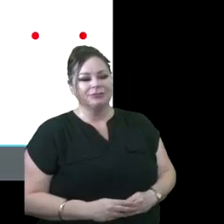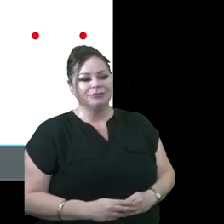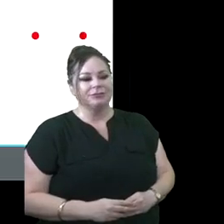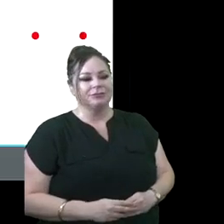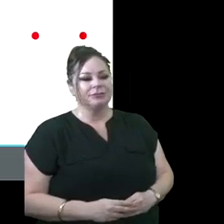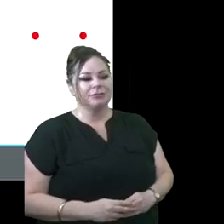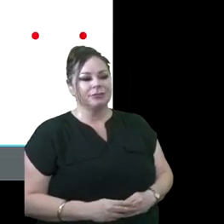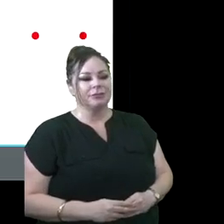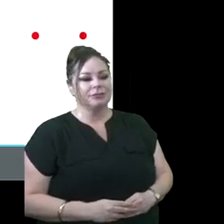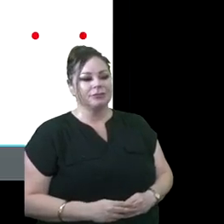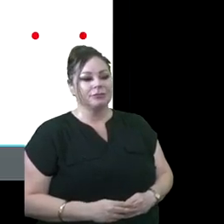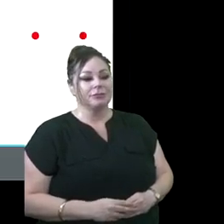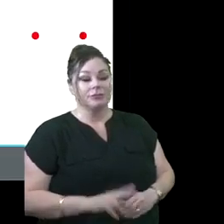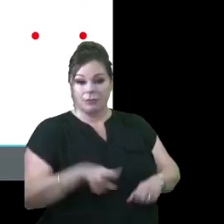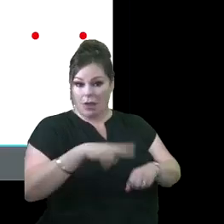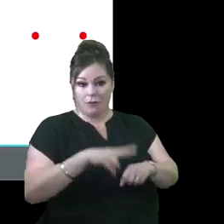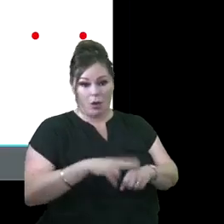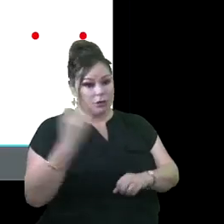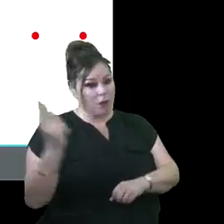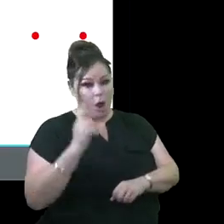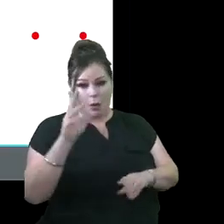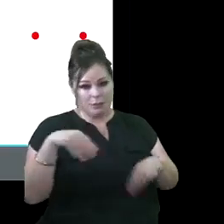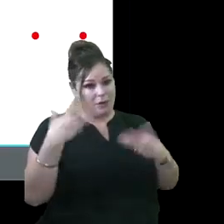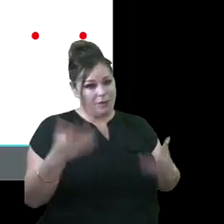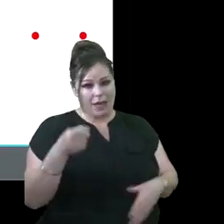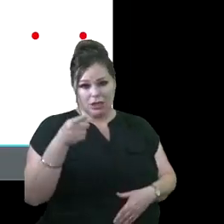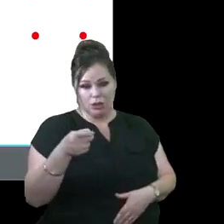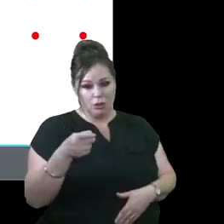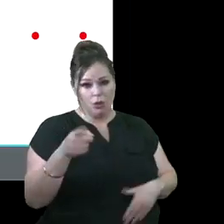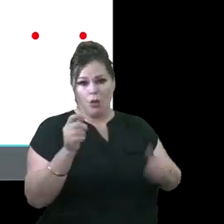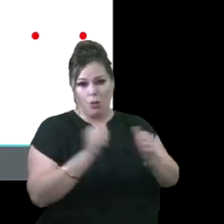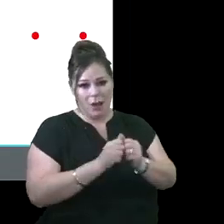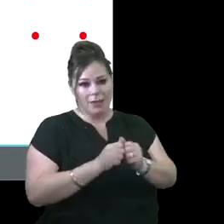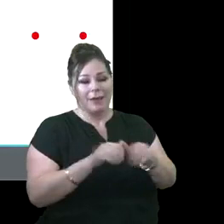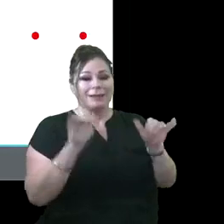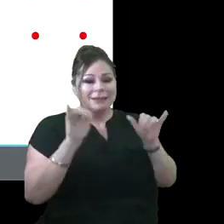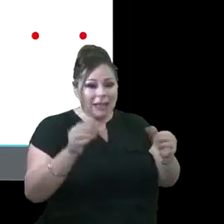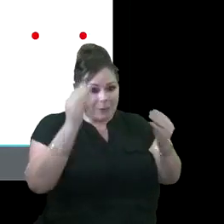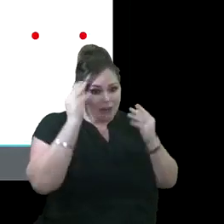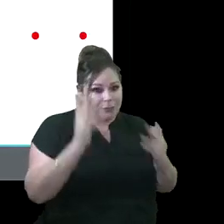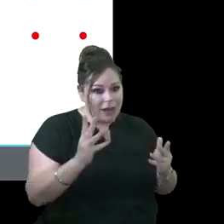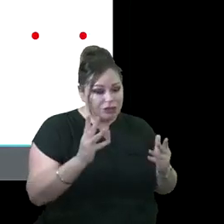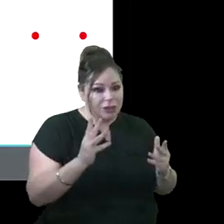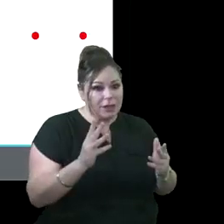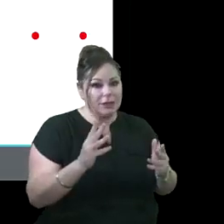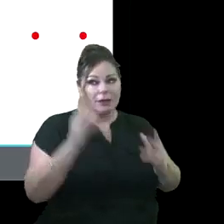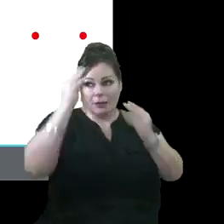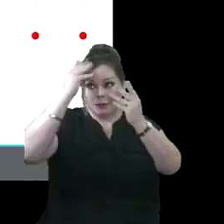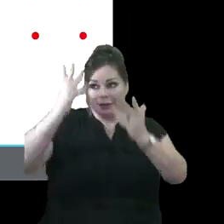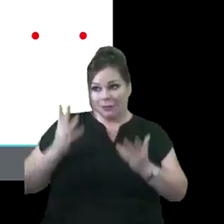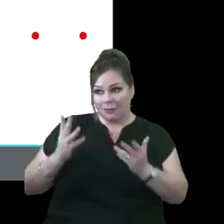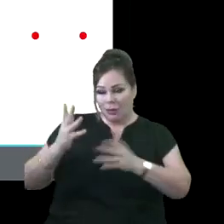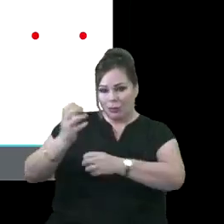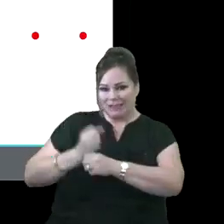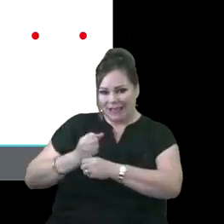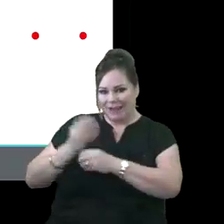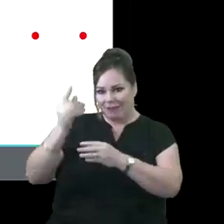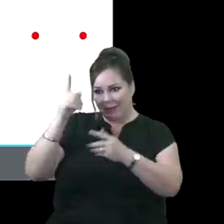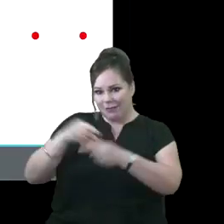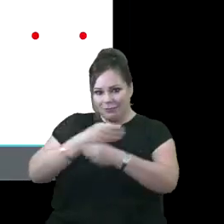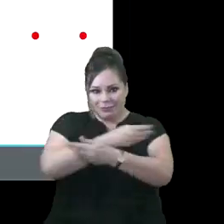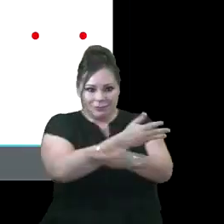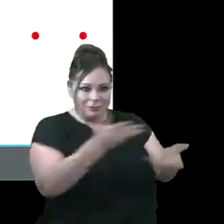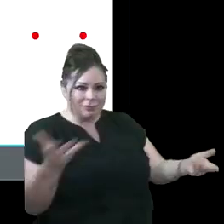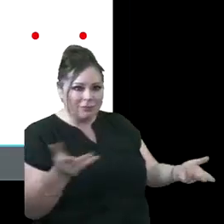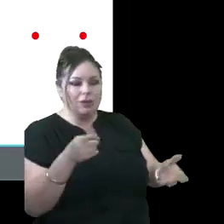We want to make certain that we're always providing you with the same information that we have internally so that you can